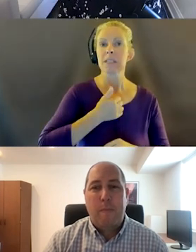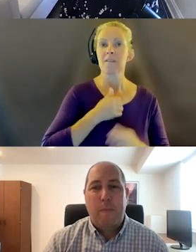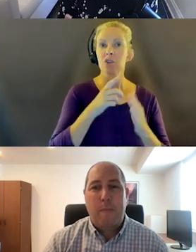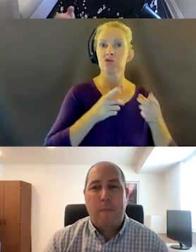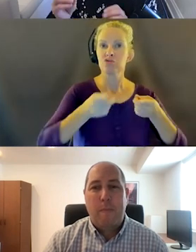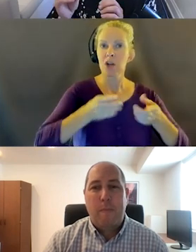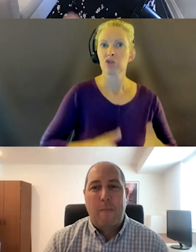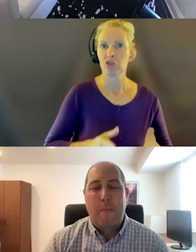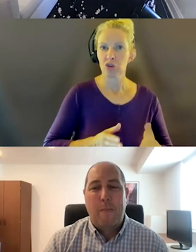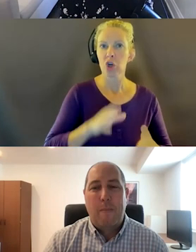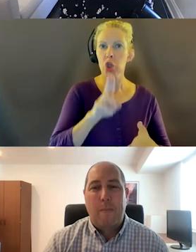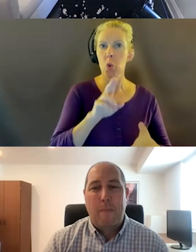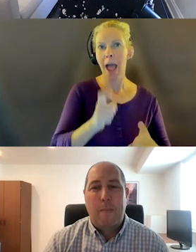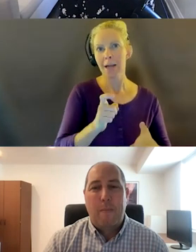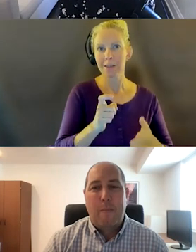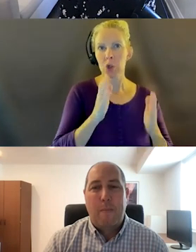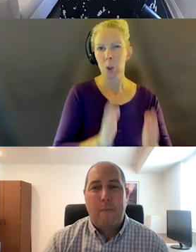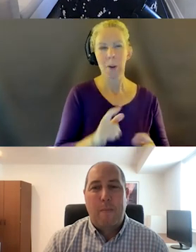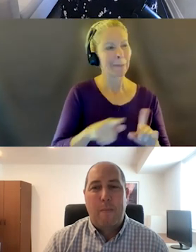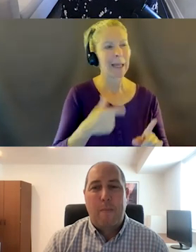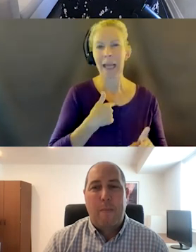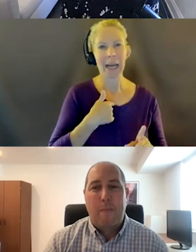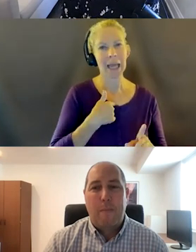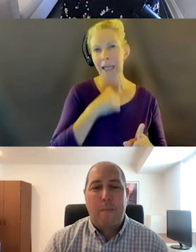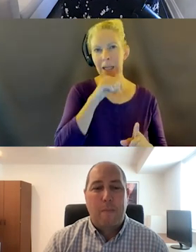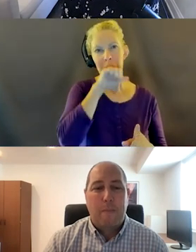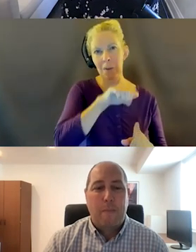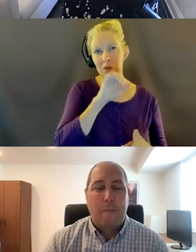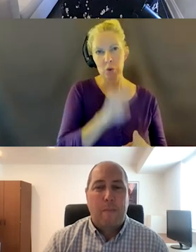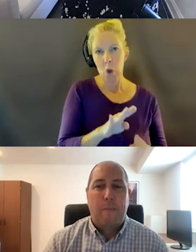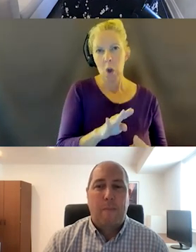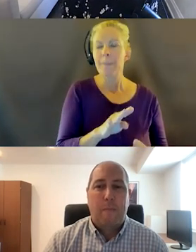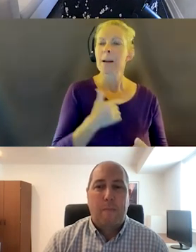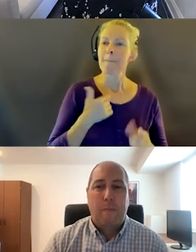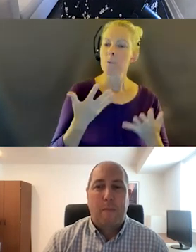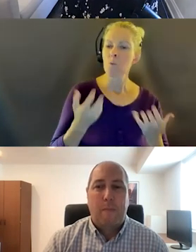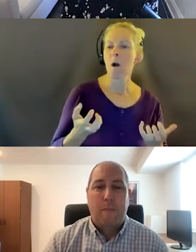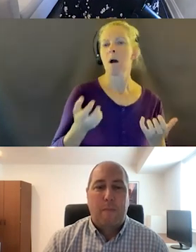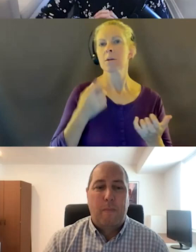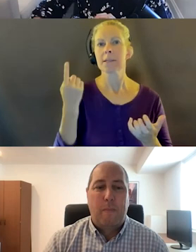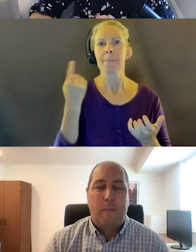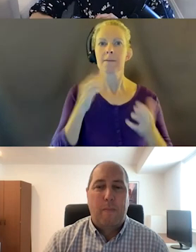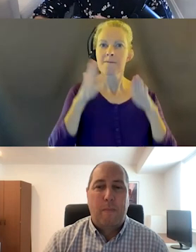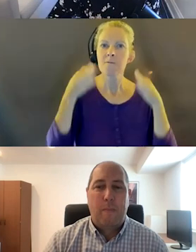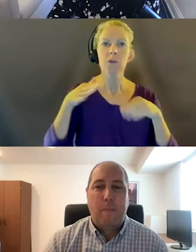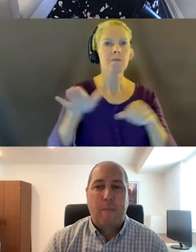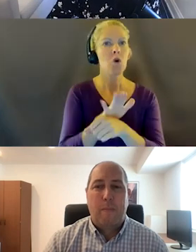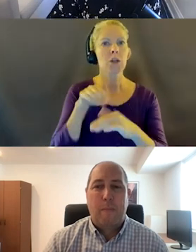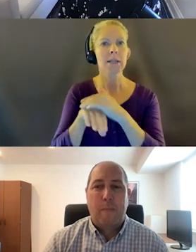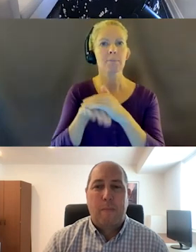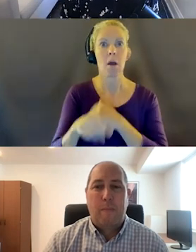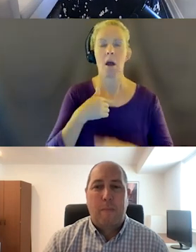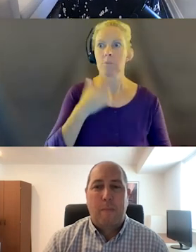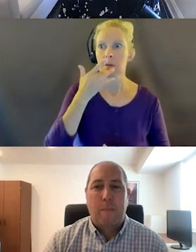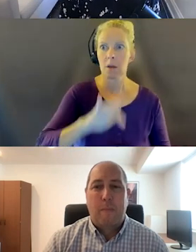and I wasn't doing what I loved. I wanted an opportunity where I could focus just on accessibility. And I just, was very fortunate